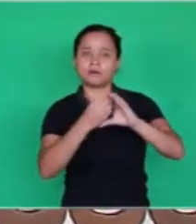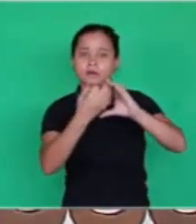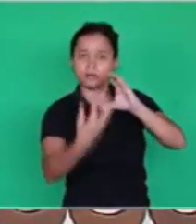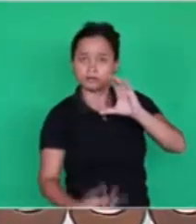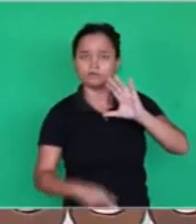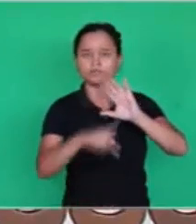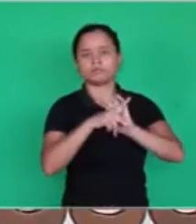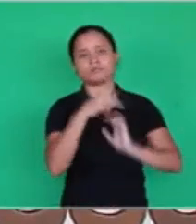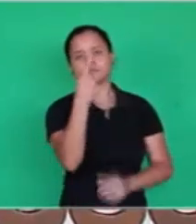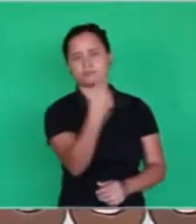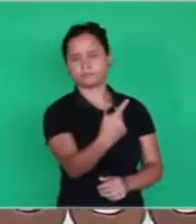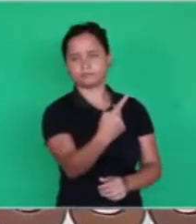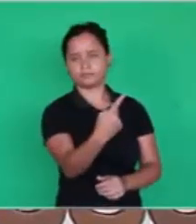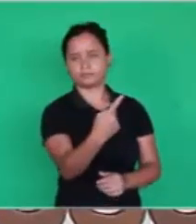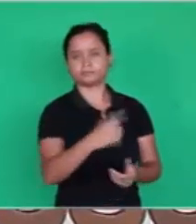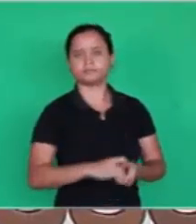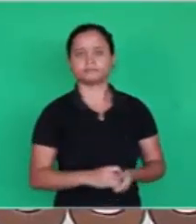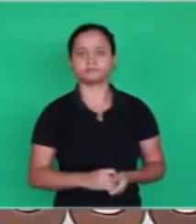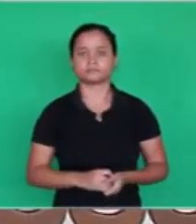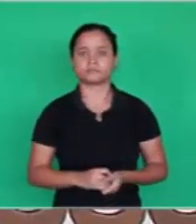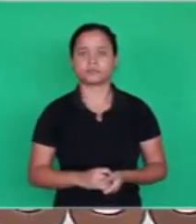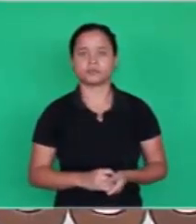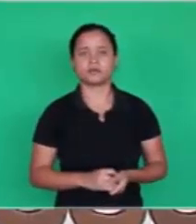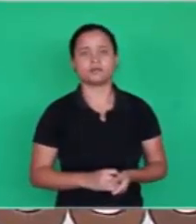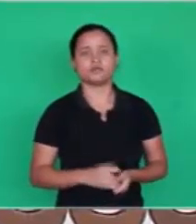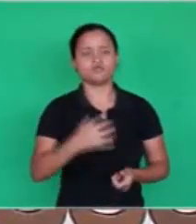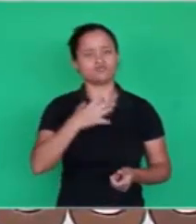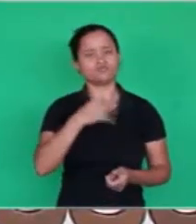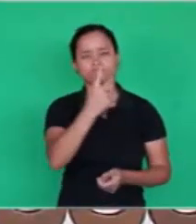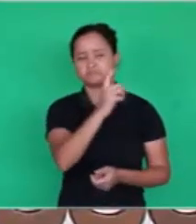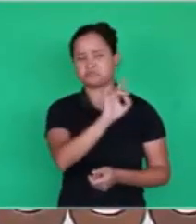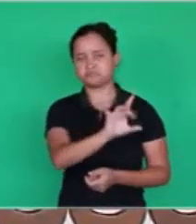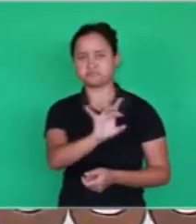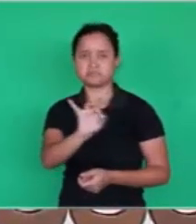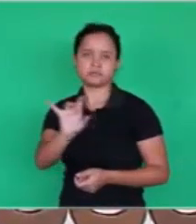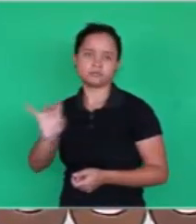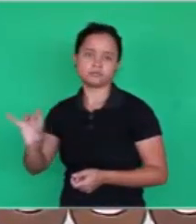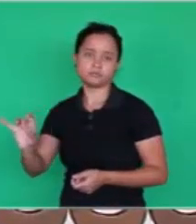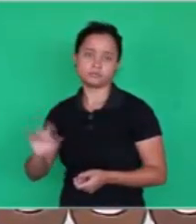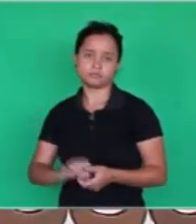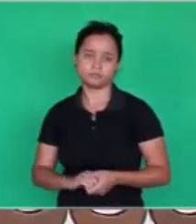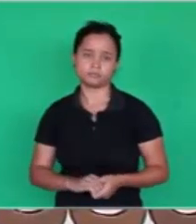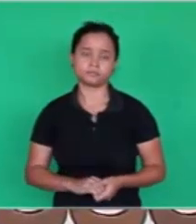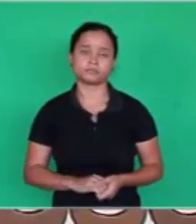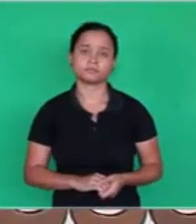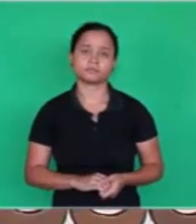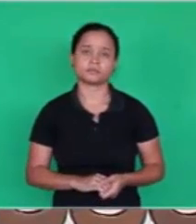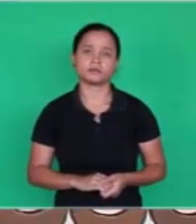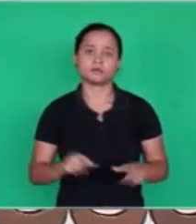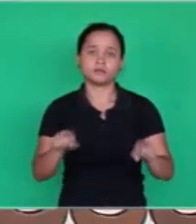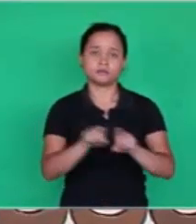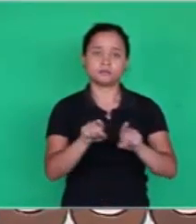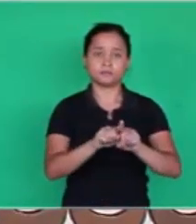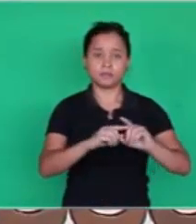or thrombic. There are many formats where you can find atoms around.